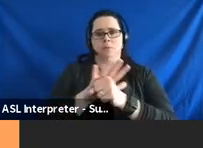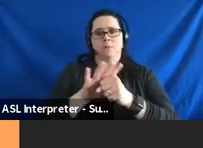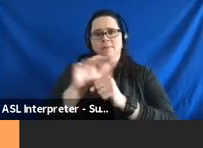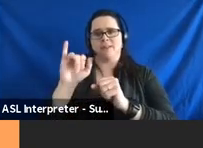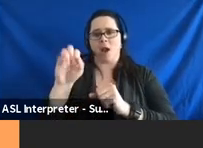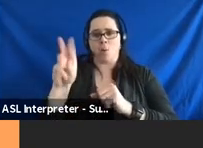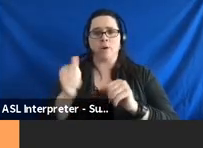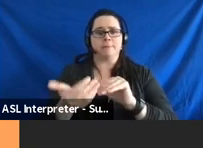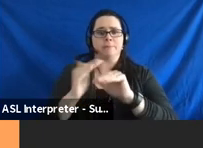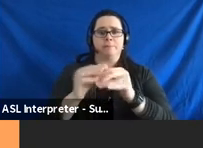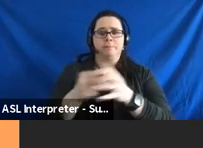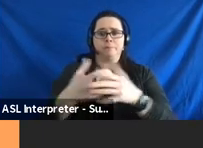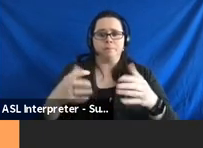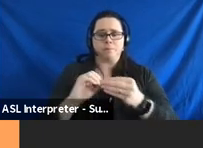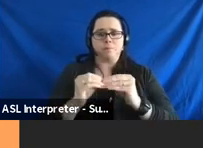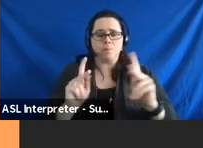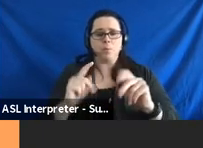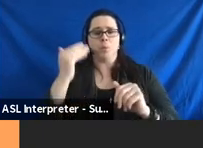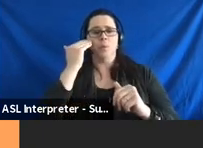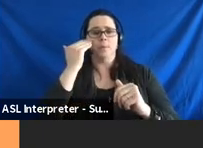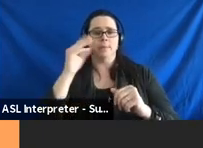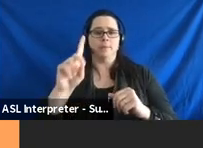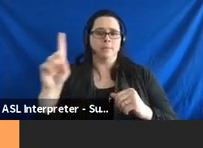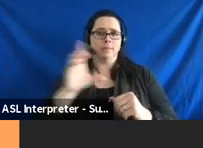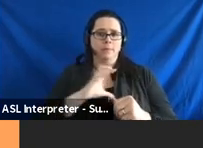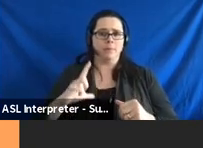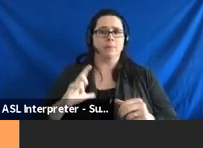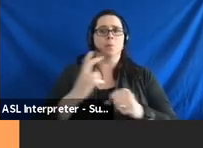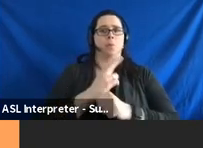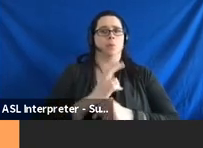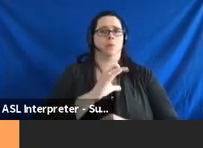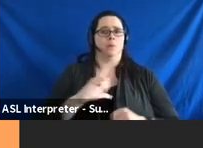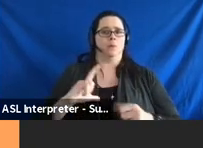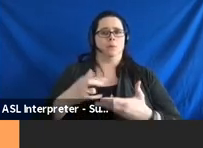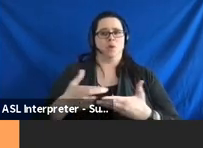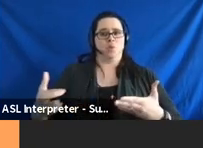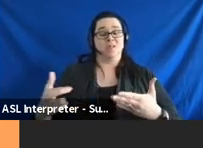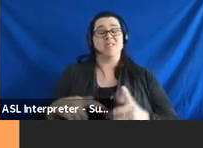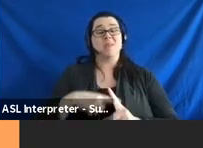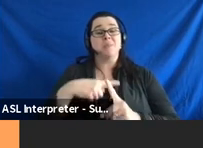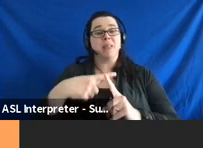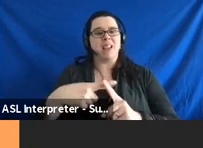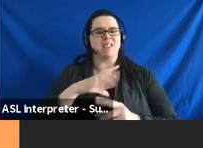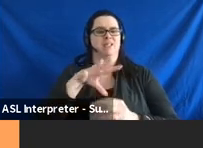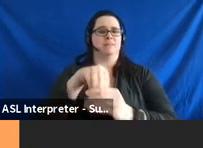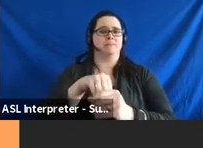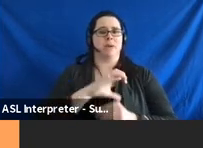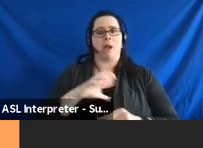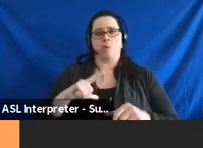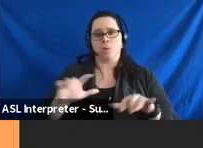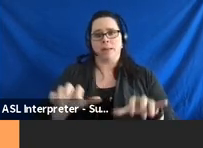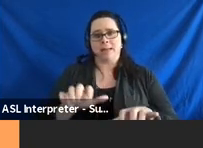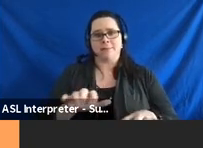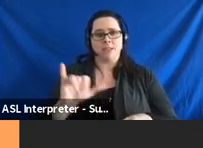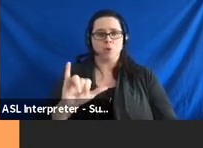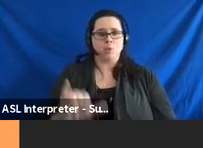to increase the number of people that are aware of the DD Council and use the council resources, and then also participate in council activities.